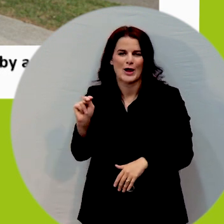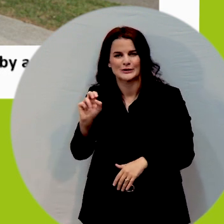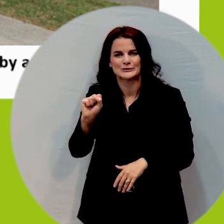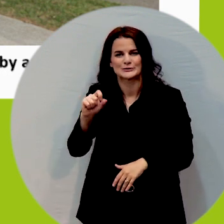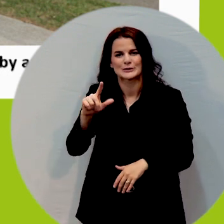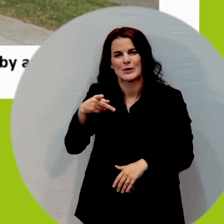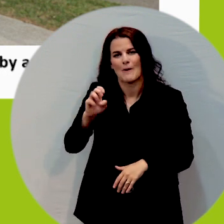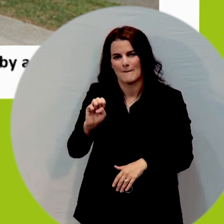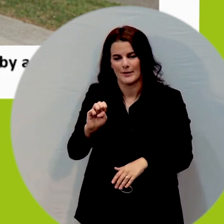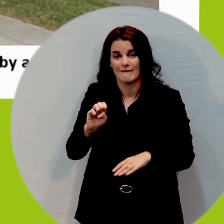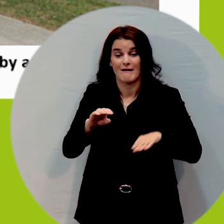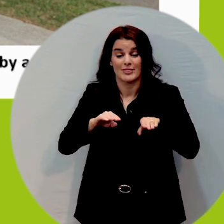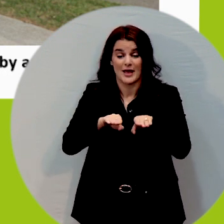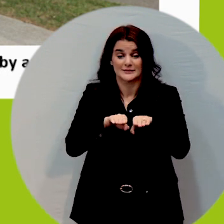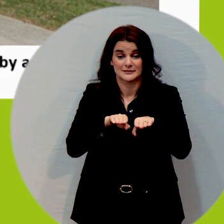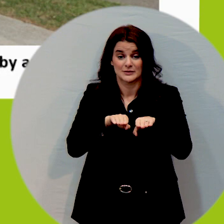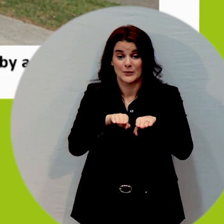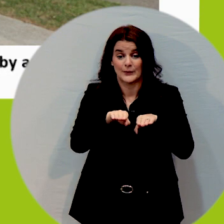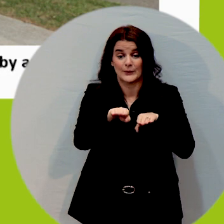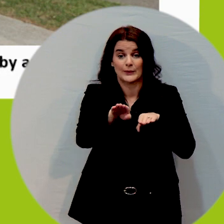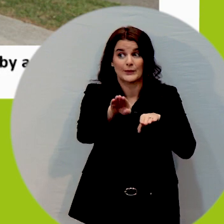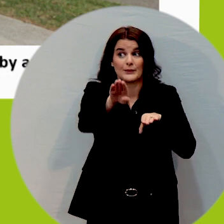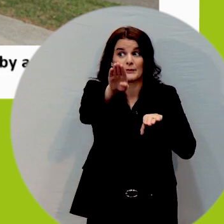pathway in the direction that you would be traveling.